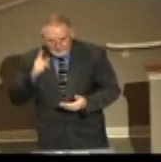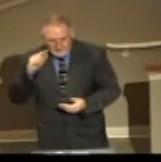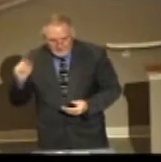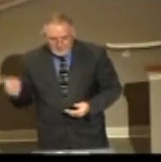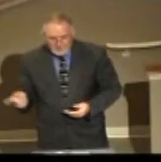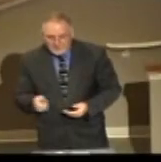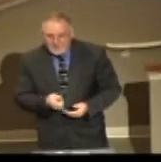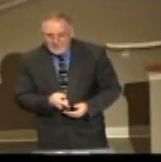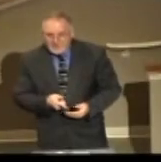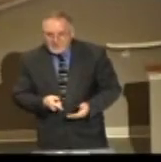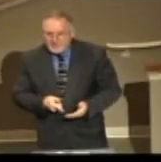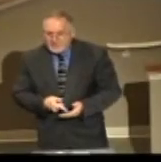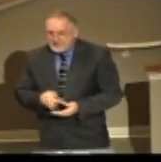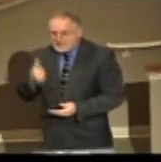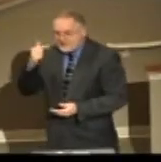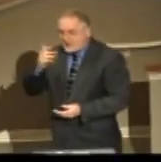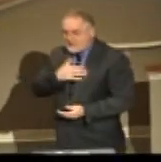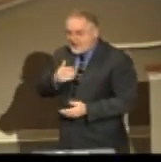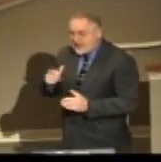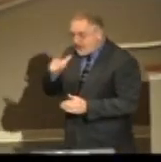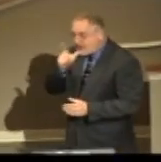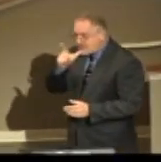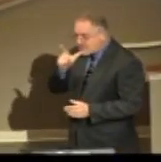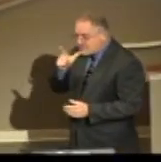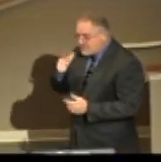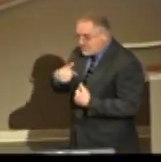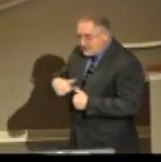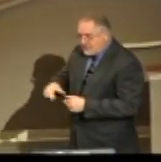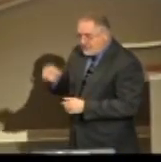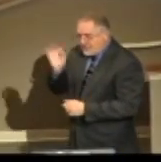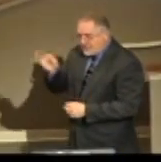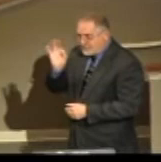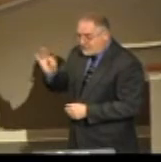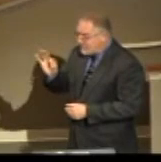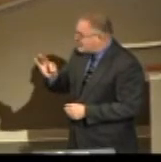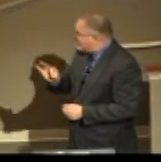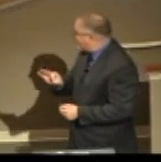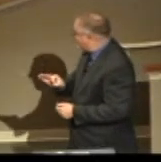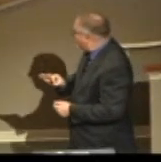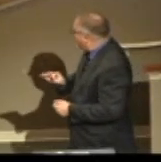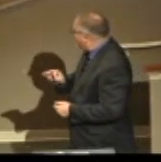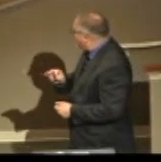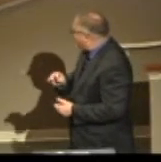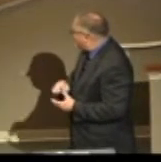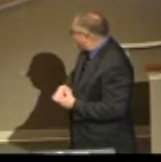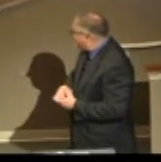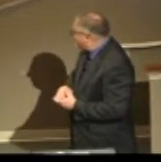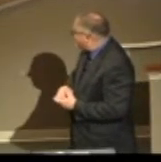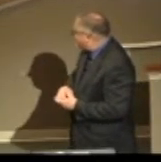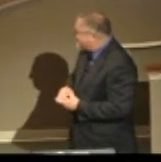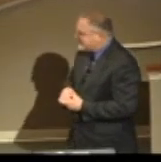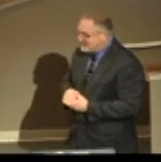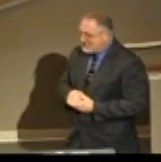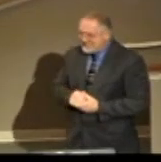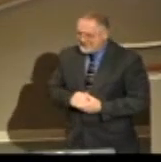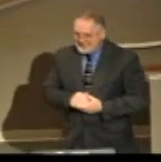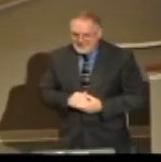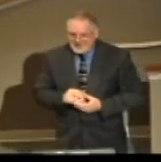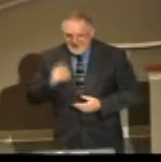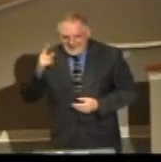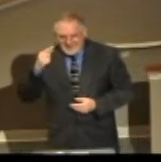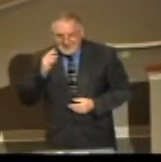This is for my lunch today as I preach, so I can get nourishment to finish up. I think it's about a three-hour sermon.